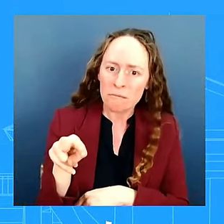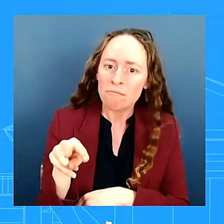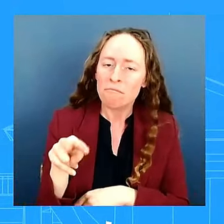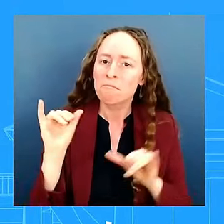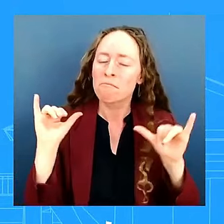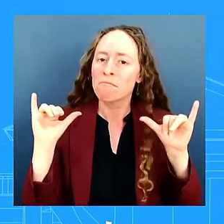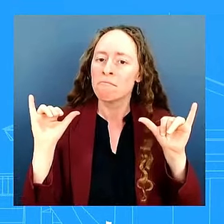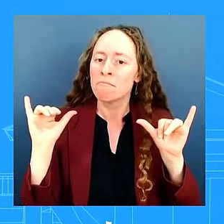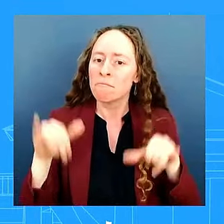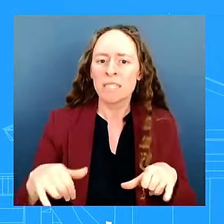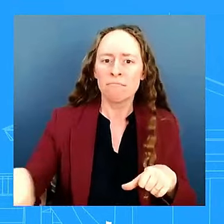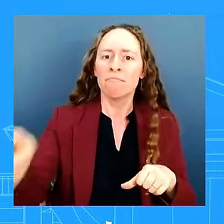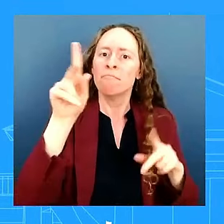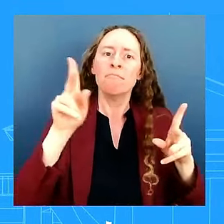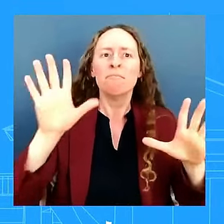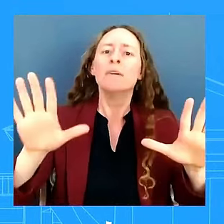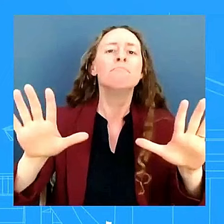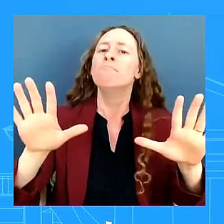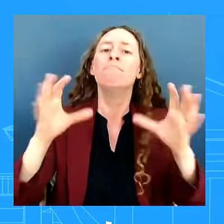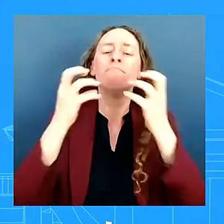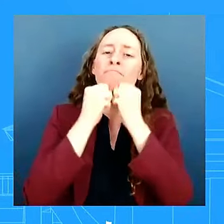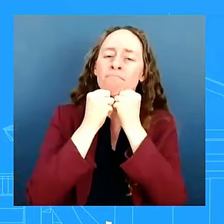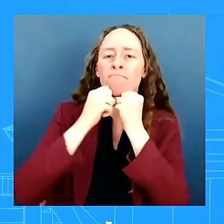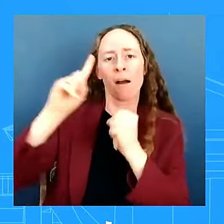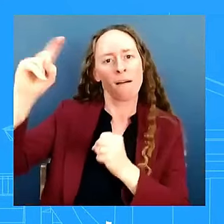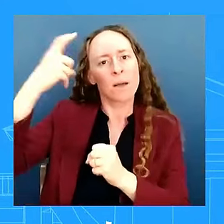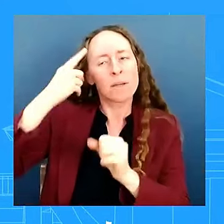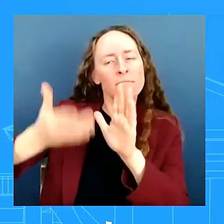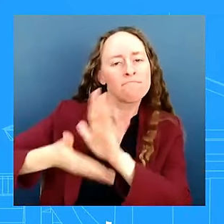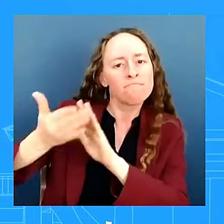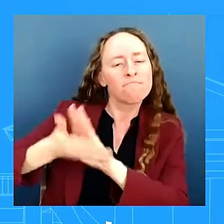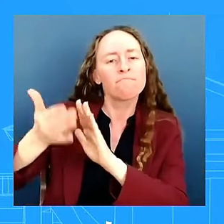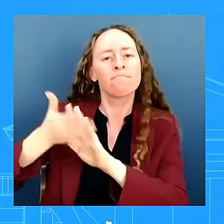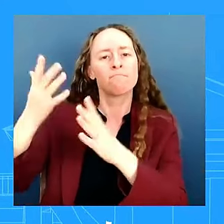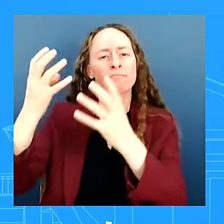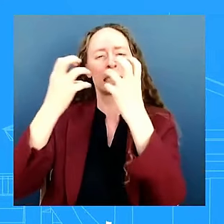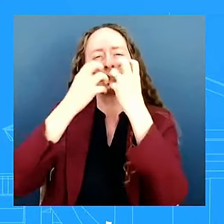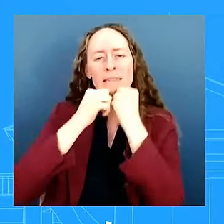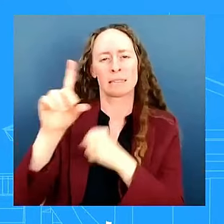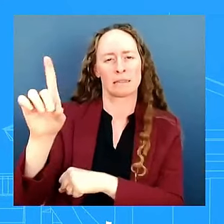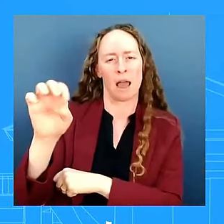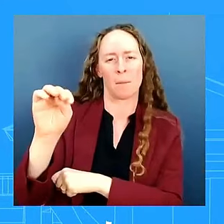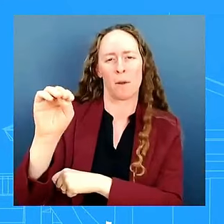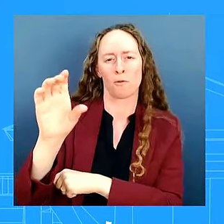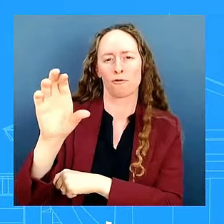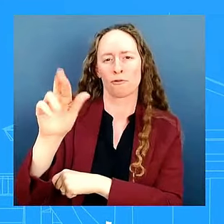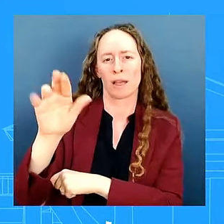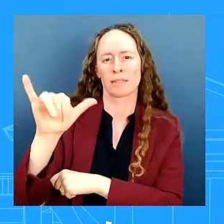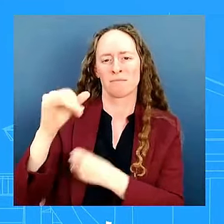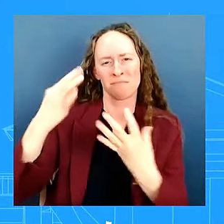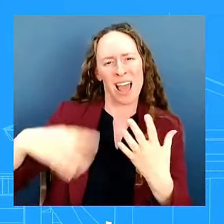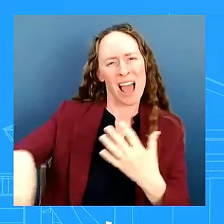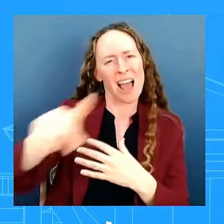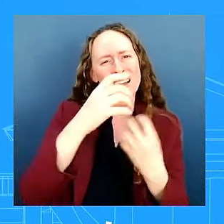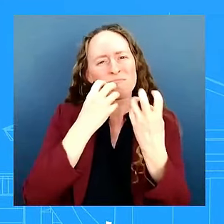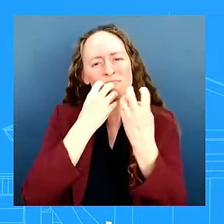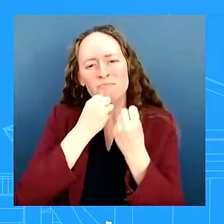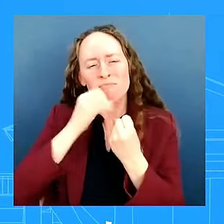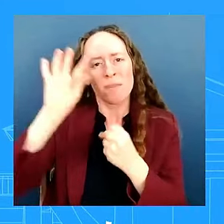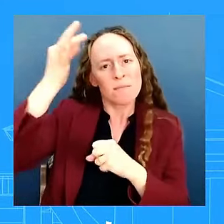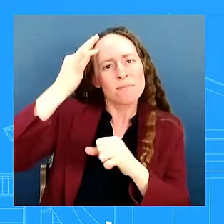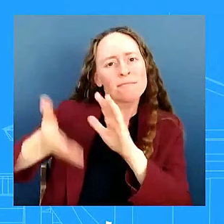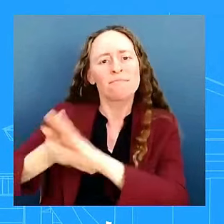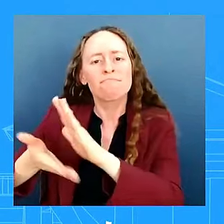their freedoms uh and that's where majority of americans are but i i'm not going to get into specifics of the um